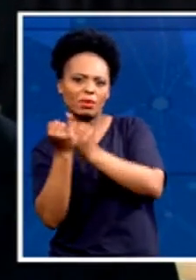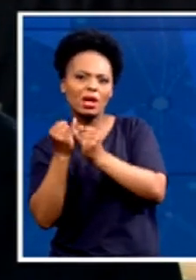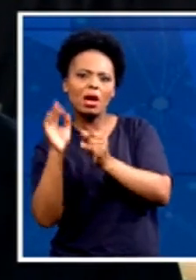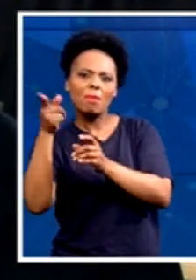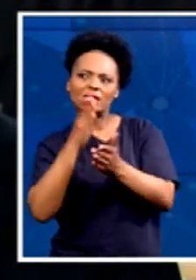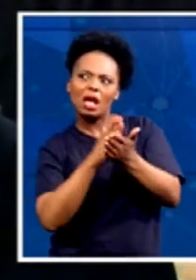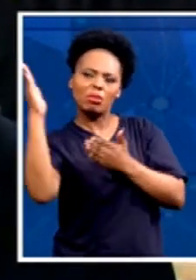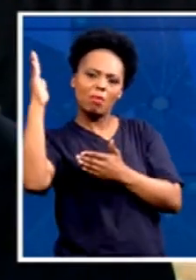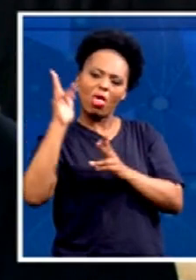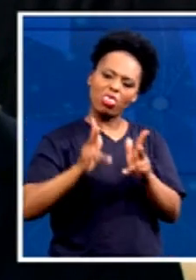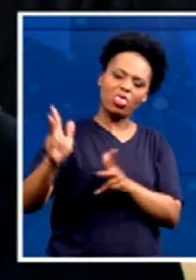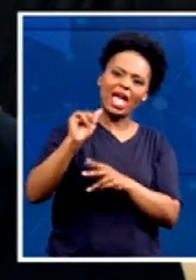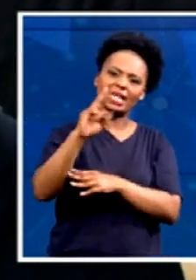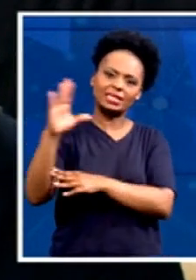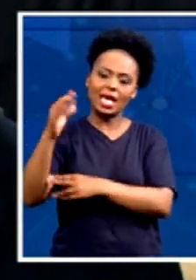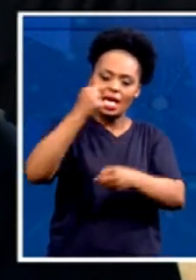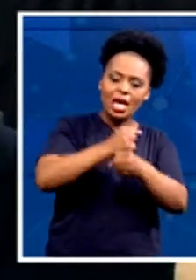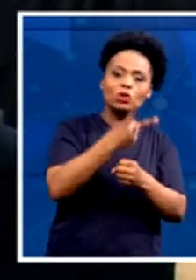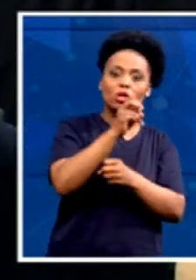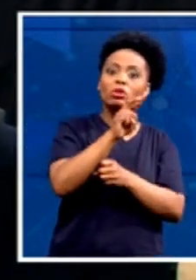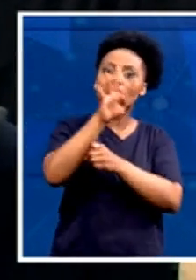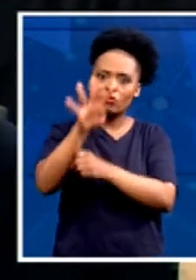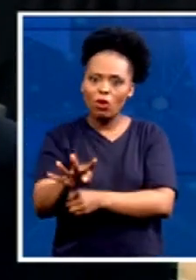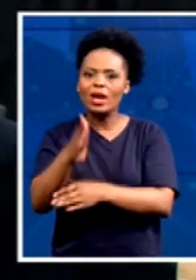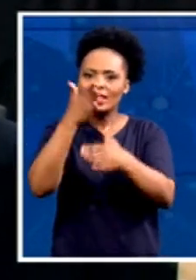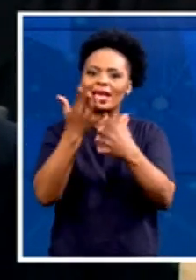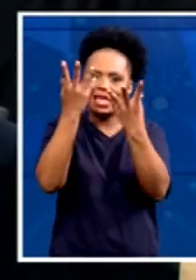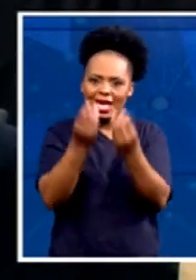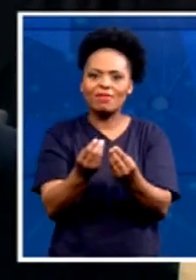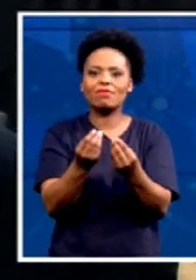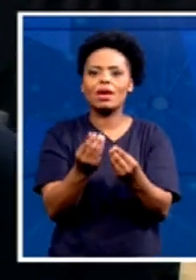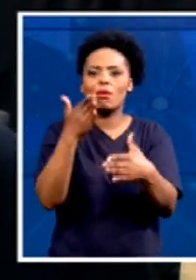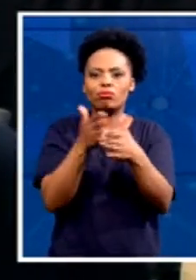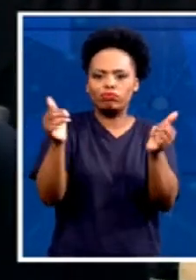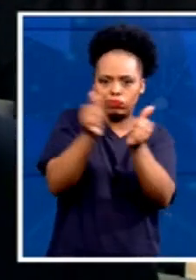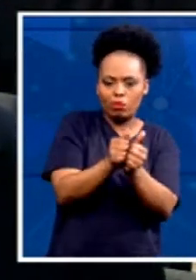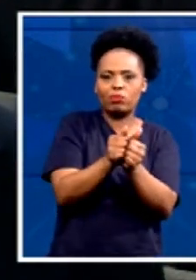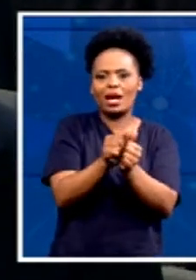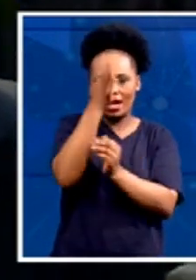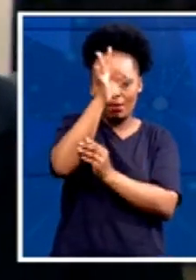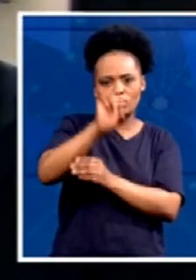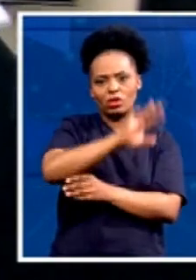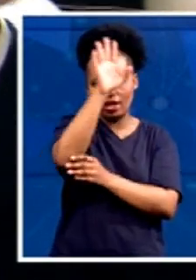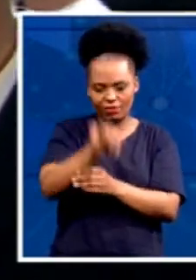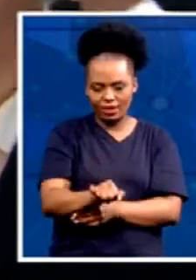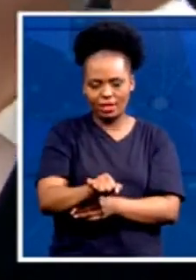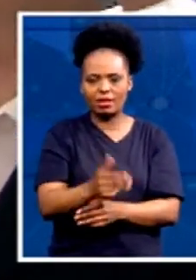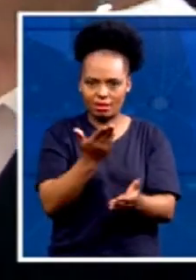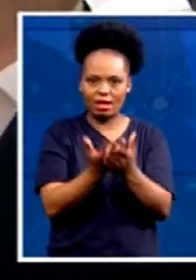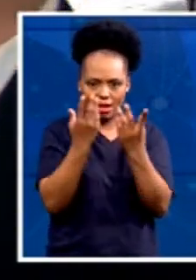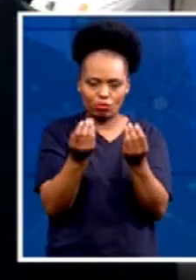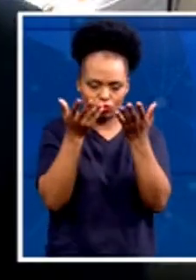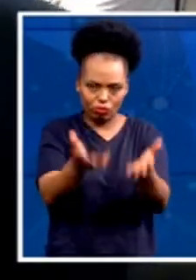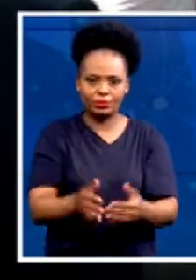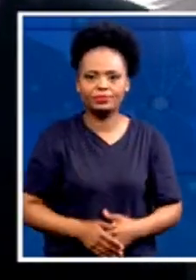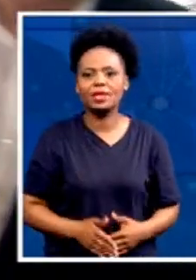we can have a coalition of opposition parties as government of South Africa. Mr. Gonderval, thank you so much and thanks for your time. the best at the polls. Thank